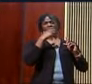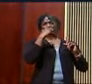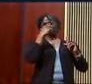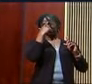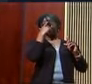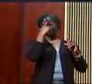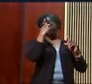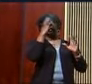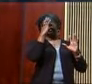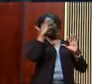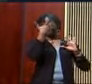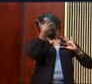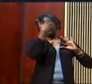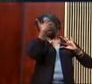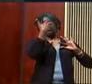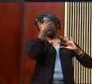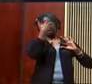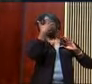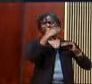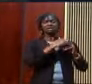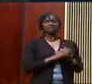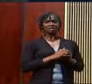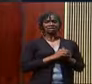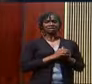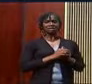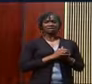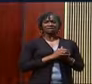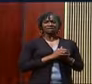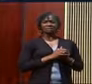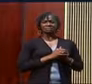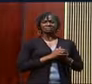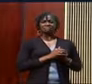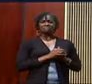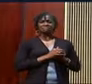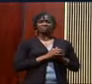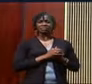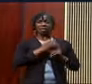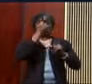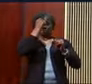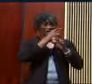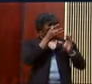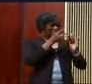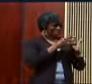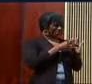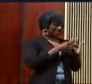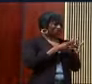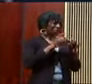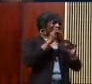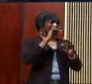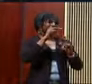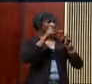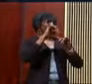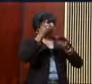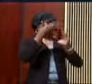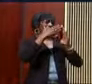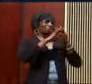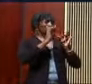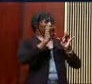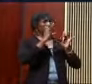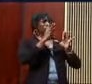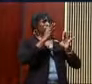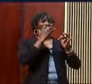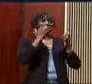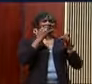coming. The text lets us know that Nehemiah finds out about the predicament of his people, and now he is in